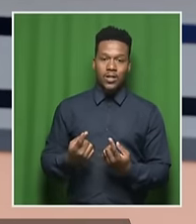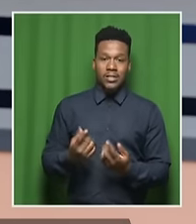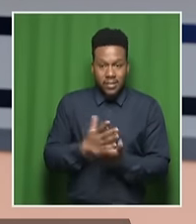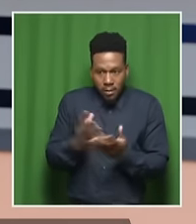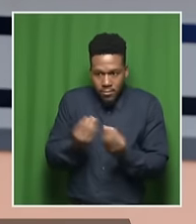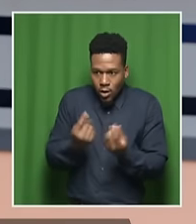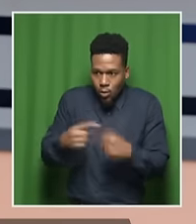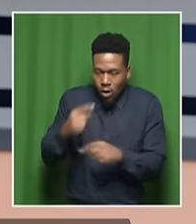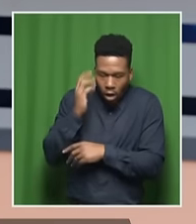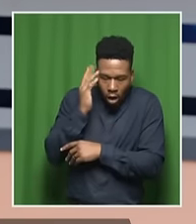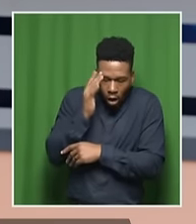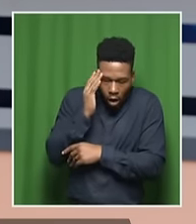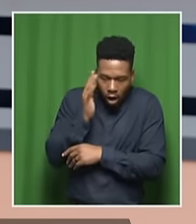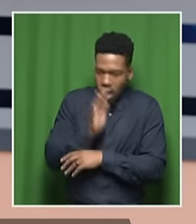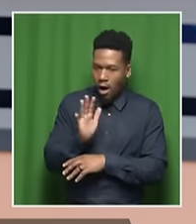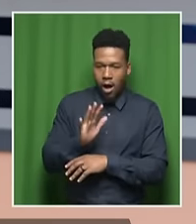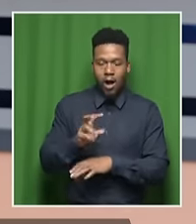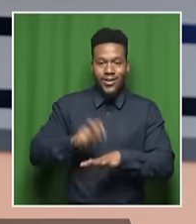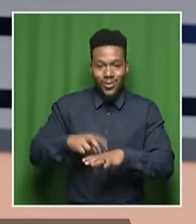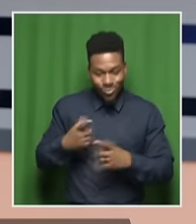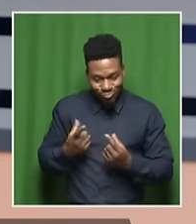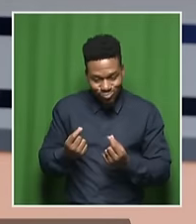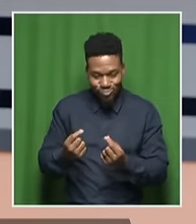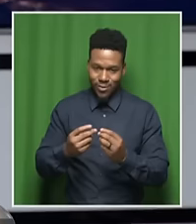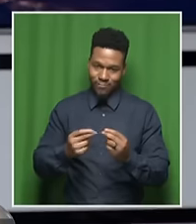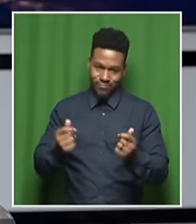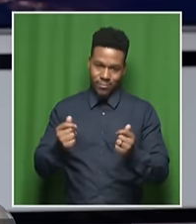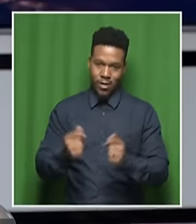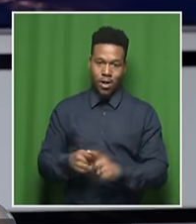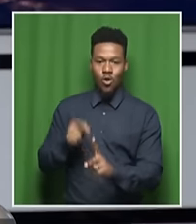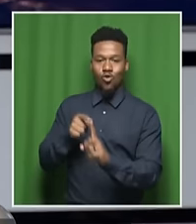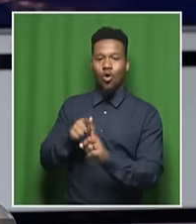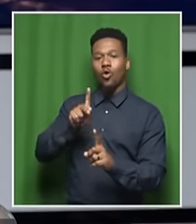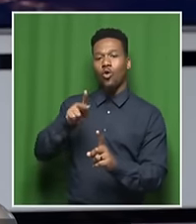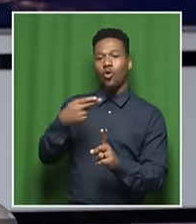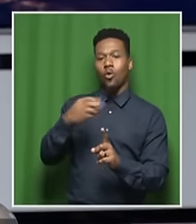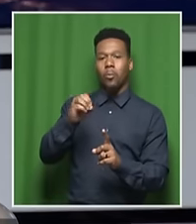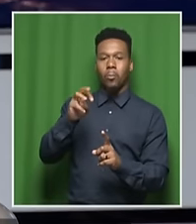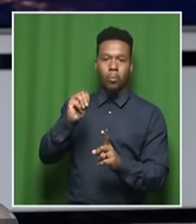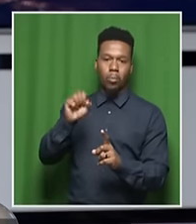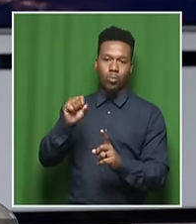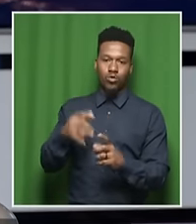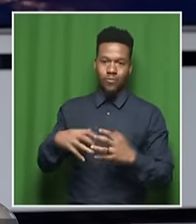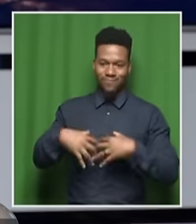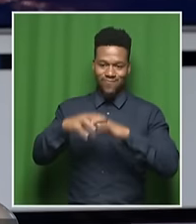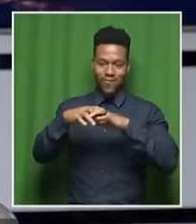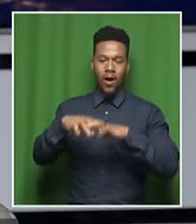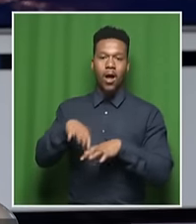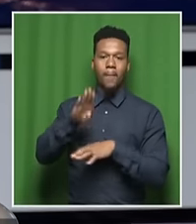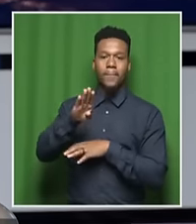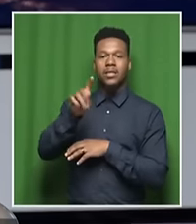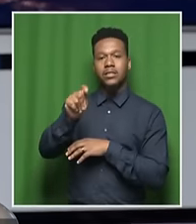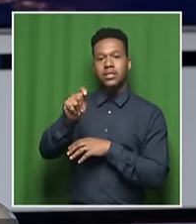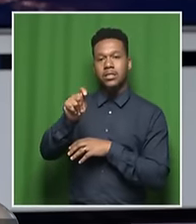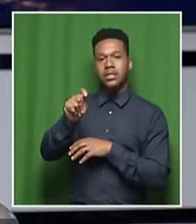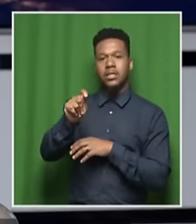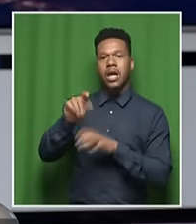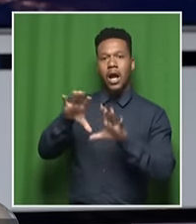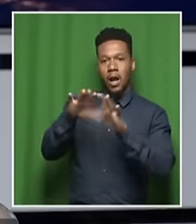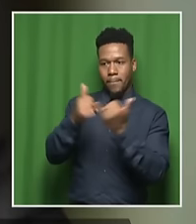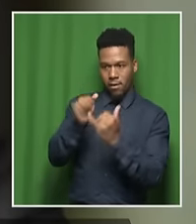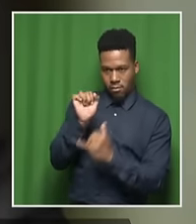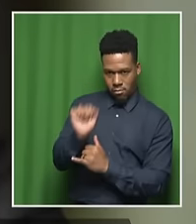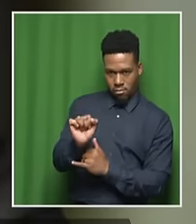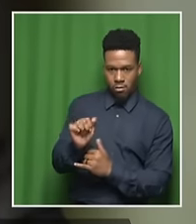thing that you either have done or need to do. Gemotso Lecolle, the founder and group managing director of BT Industrial, as you know, Professor